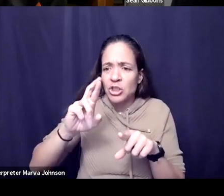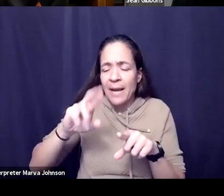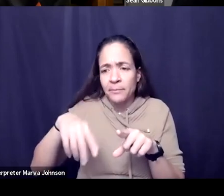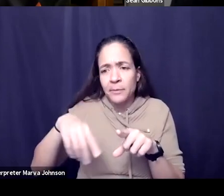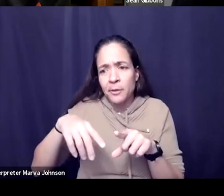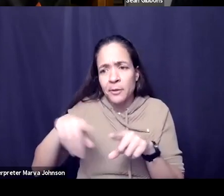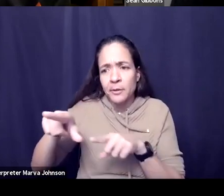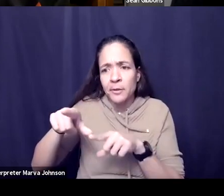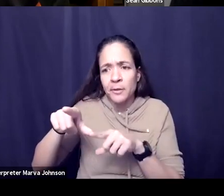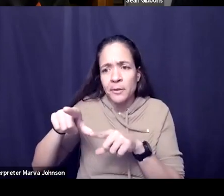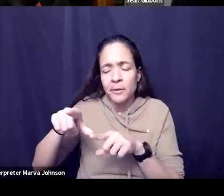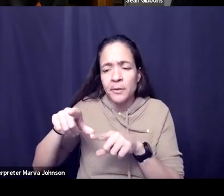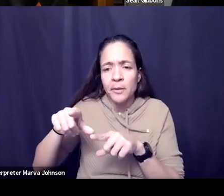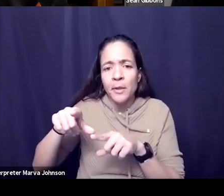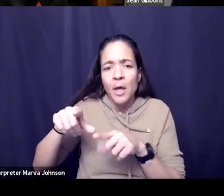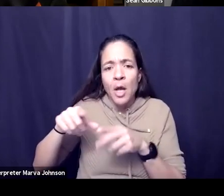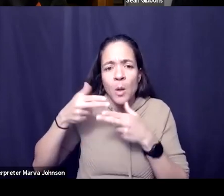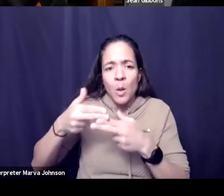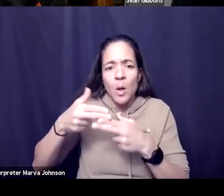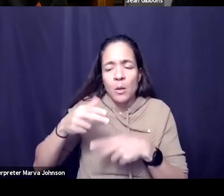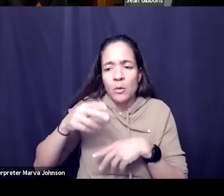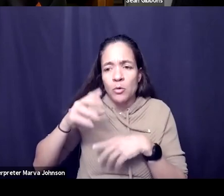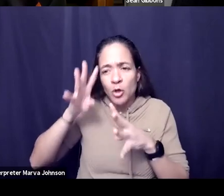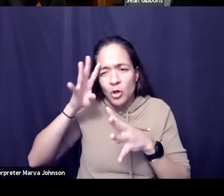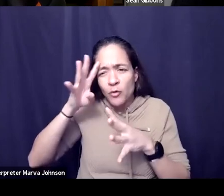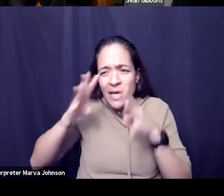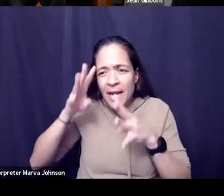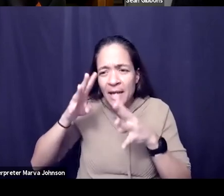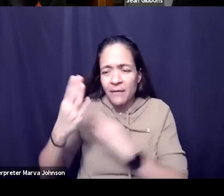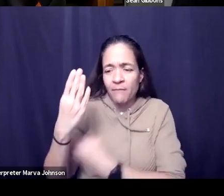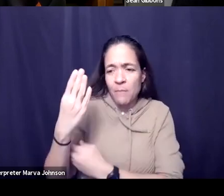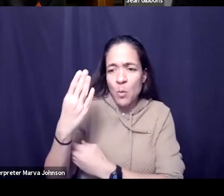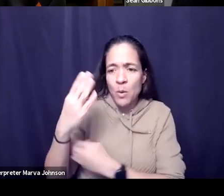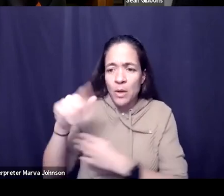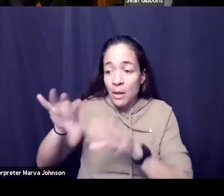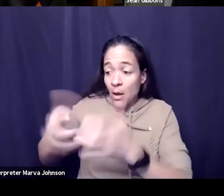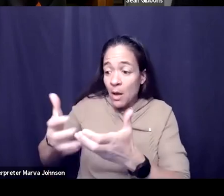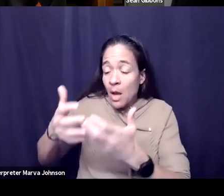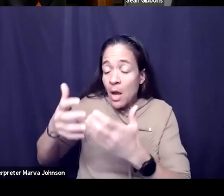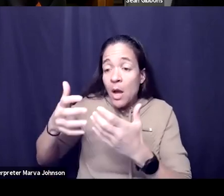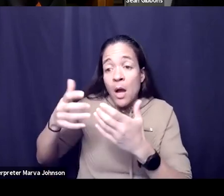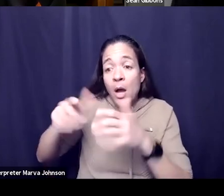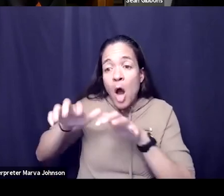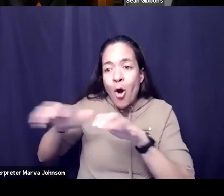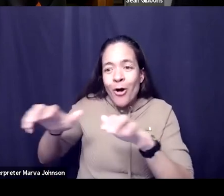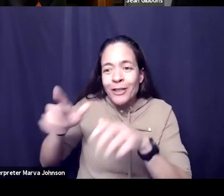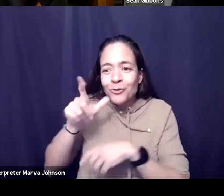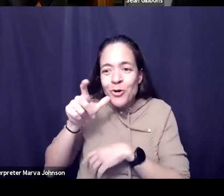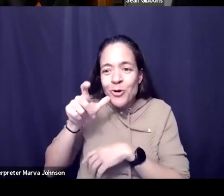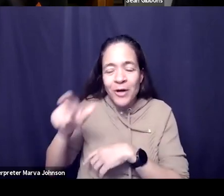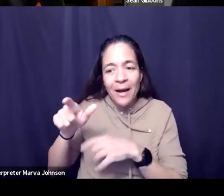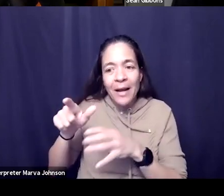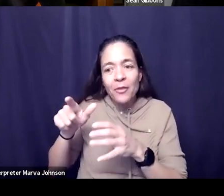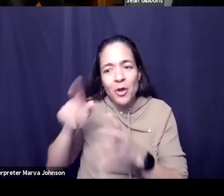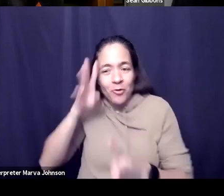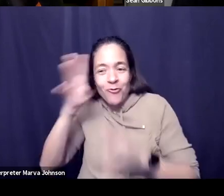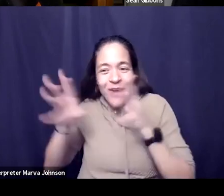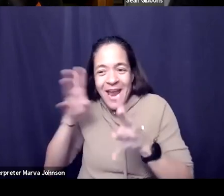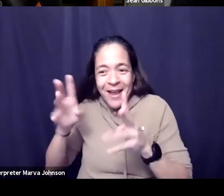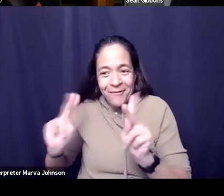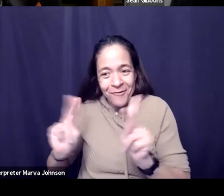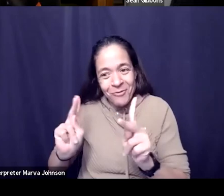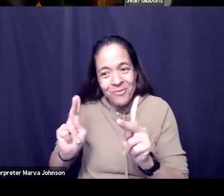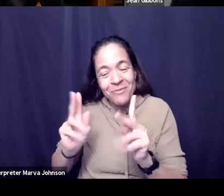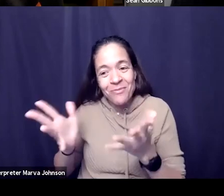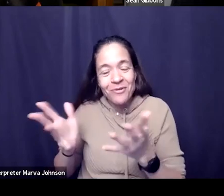events and and lectures for the creative community in in 2014 i